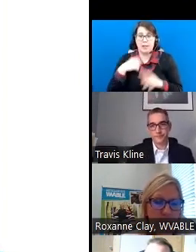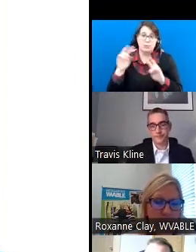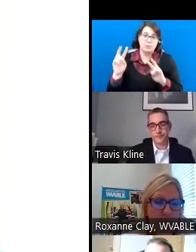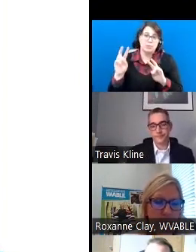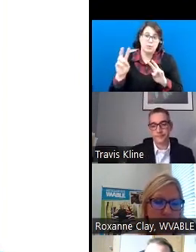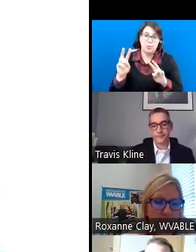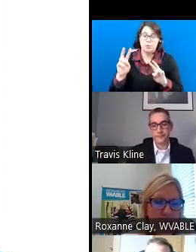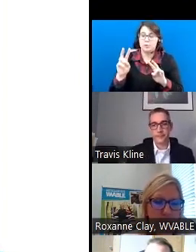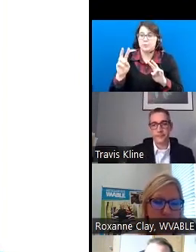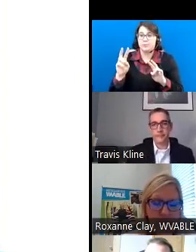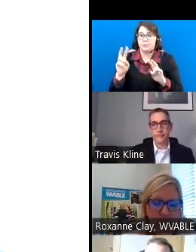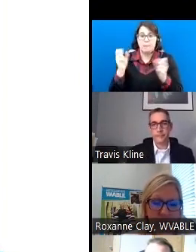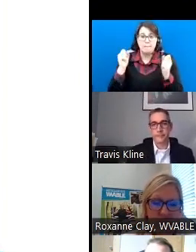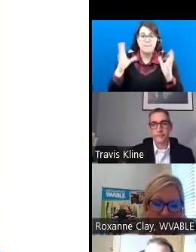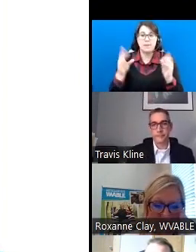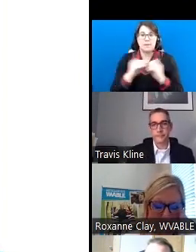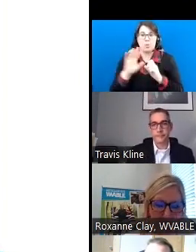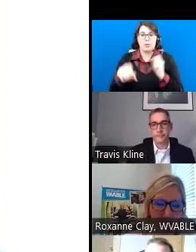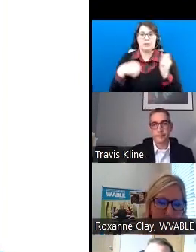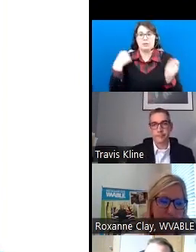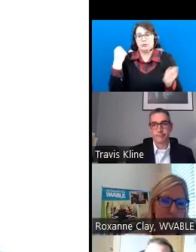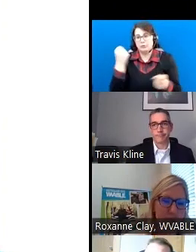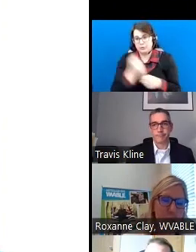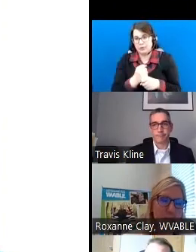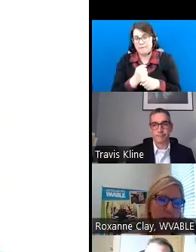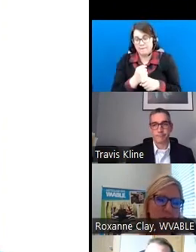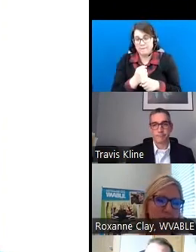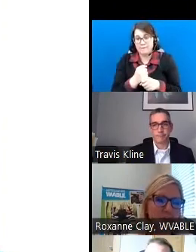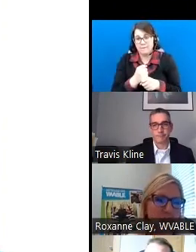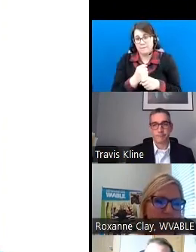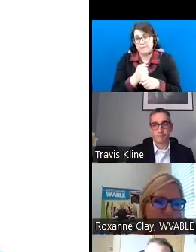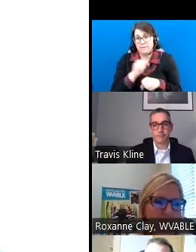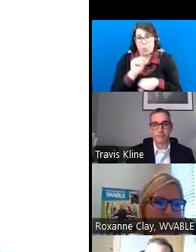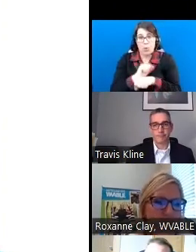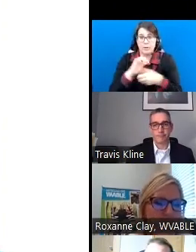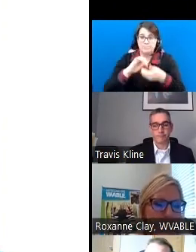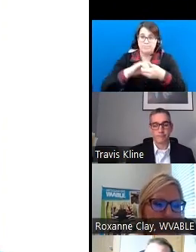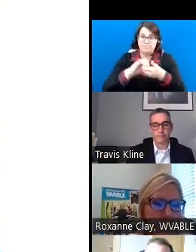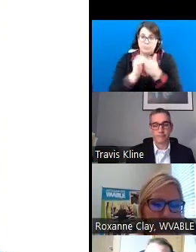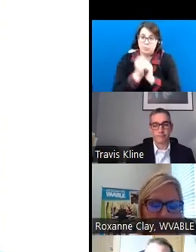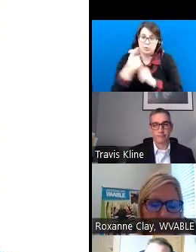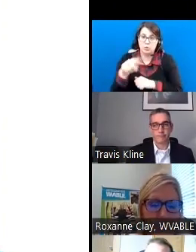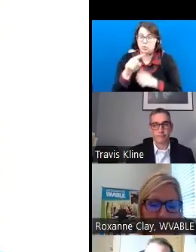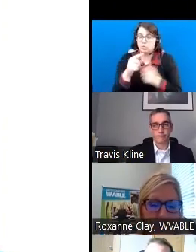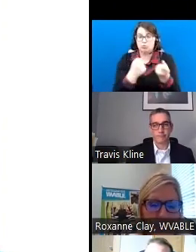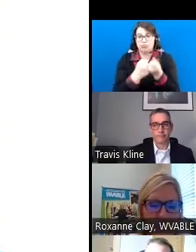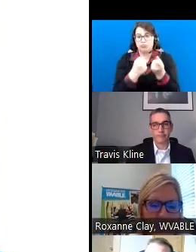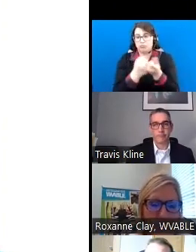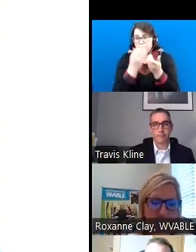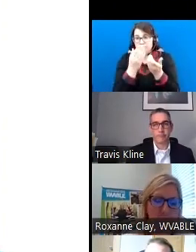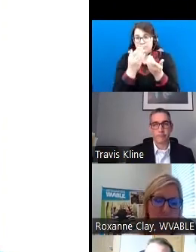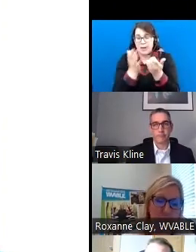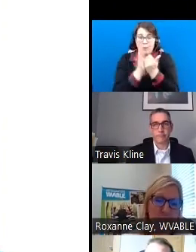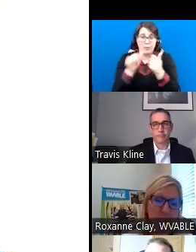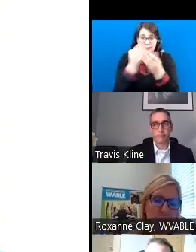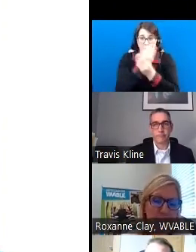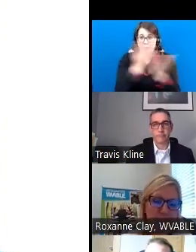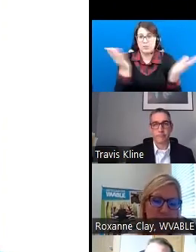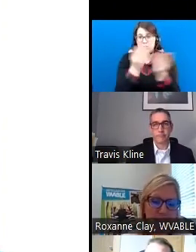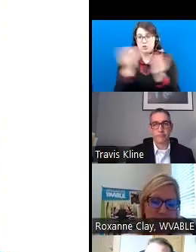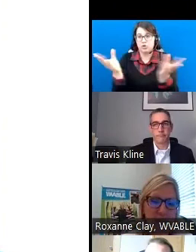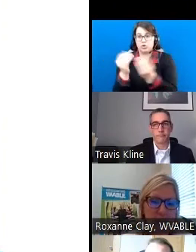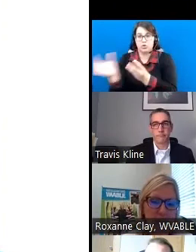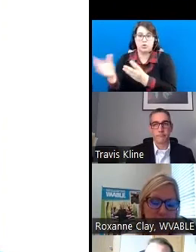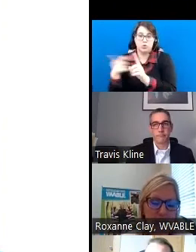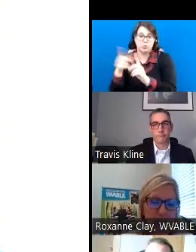many more years of, of working alongside to help get this information in the hands of the folks that